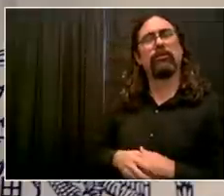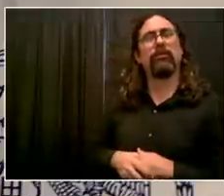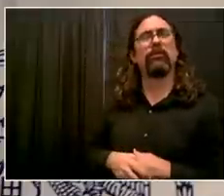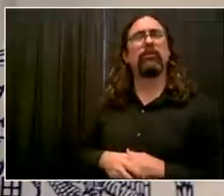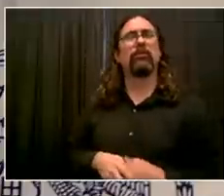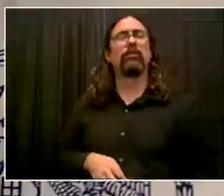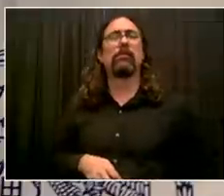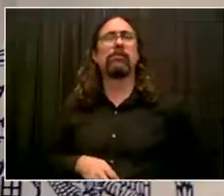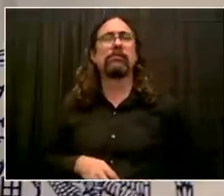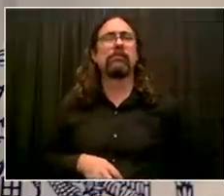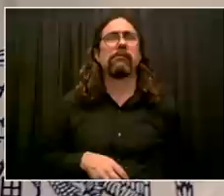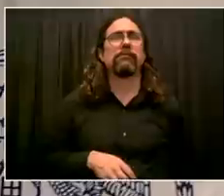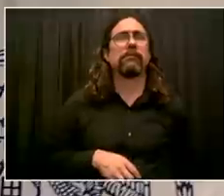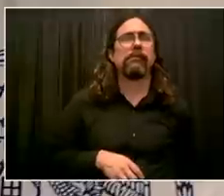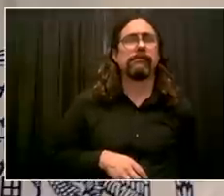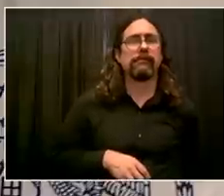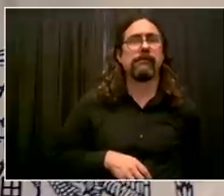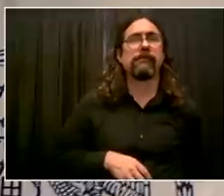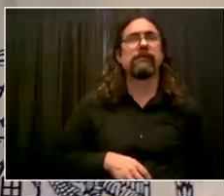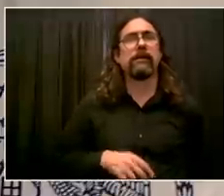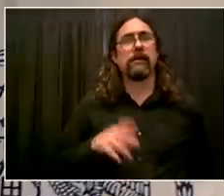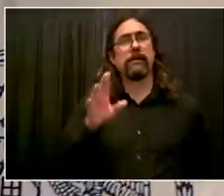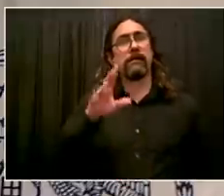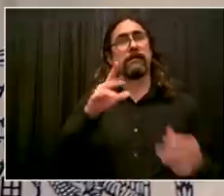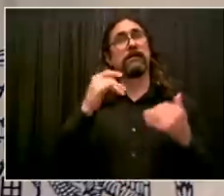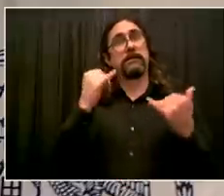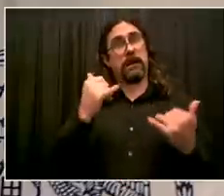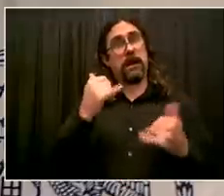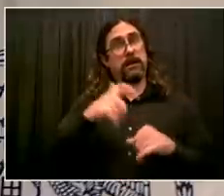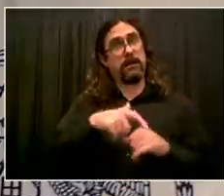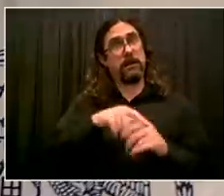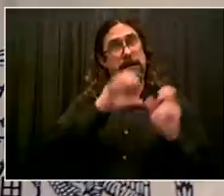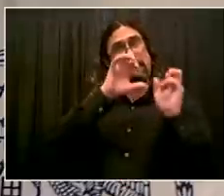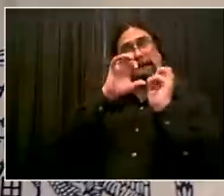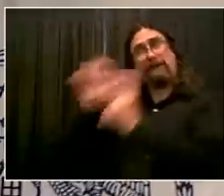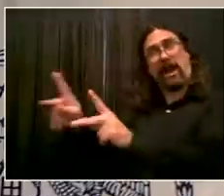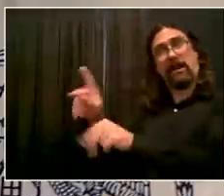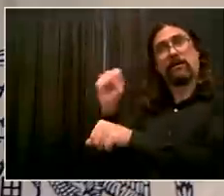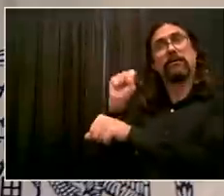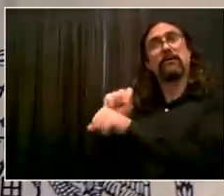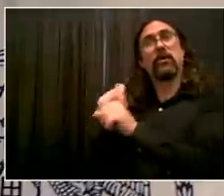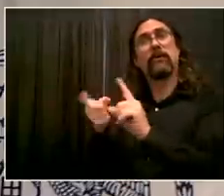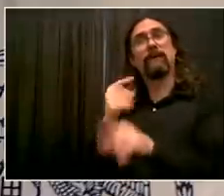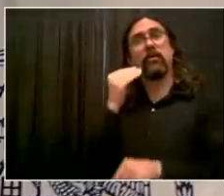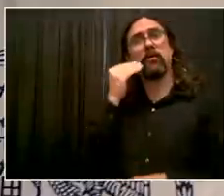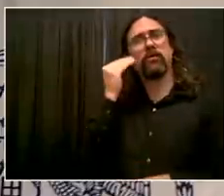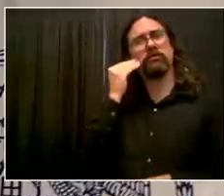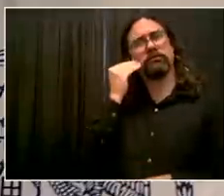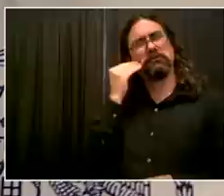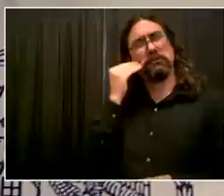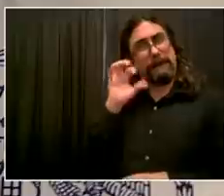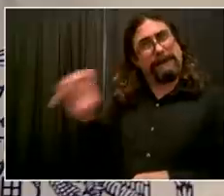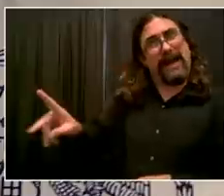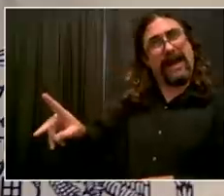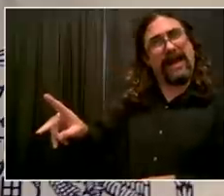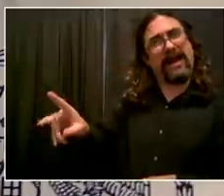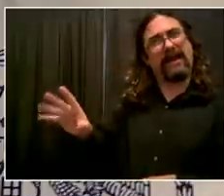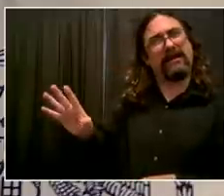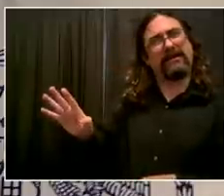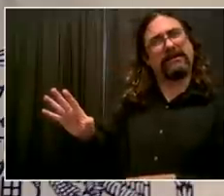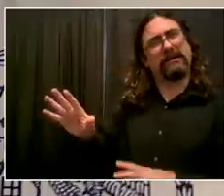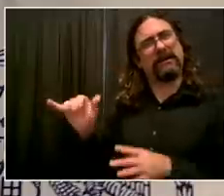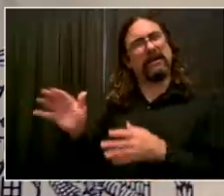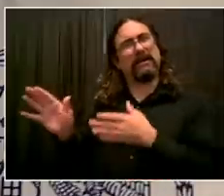working hard? No, they were working hard. I'm sure the vast, vast majority were working really hard and trying their best. What I saw just absolutely